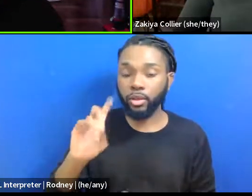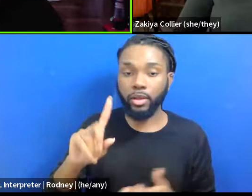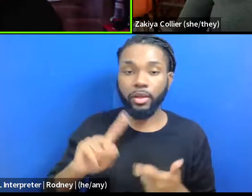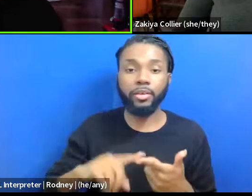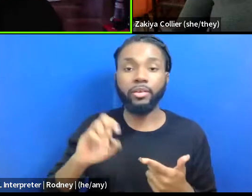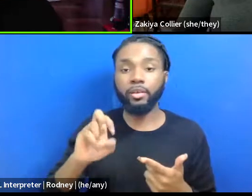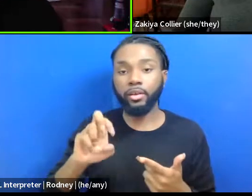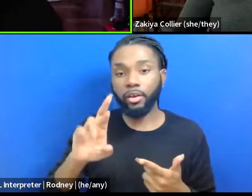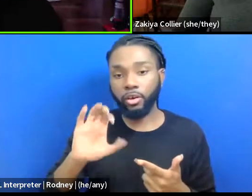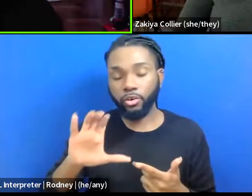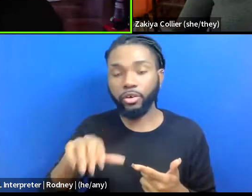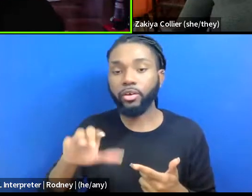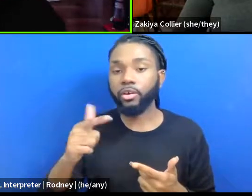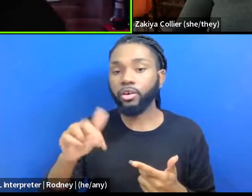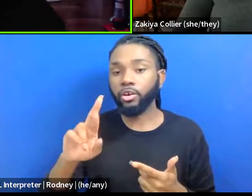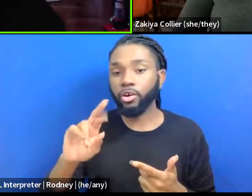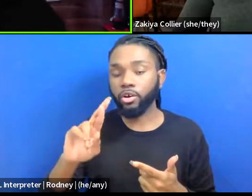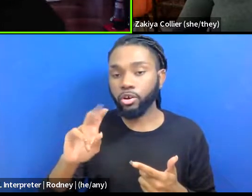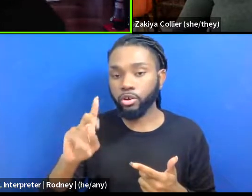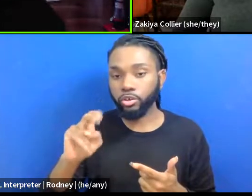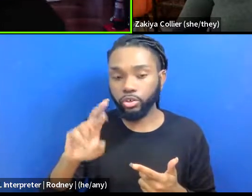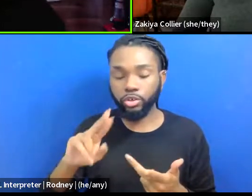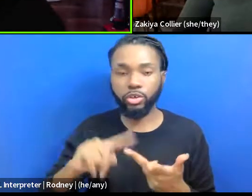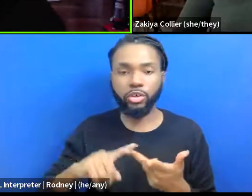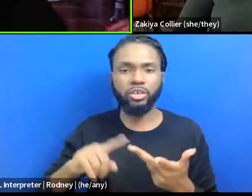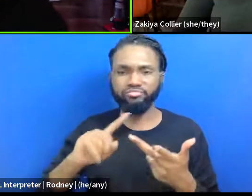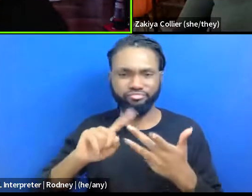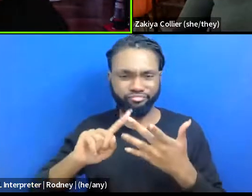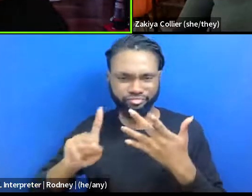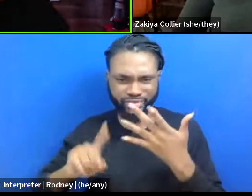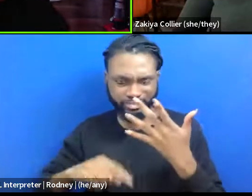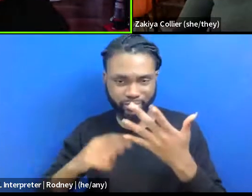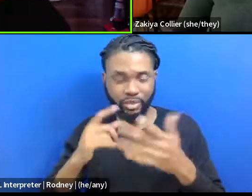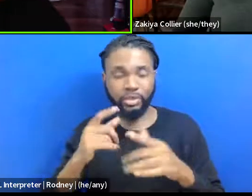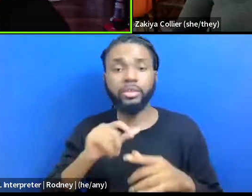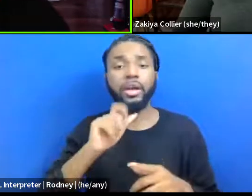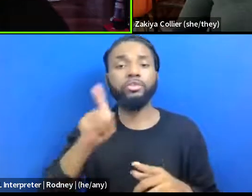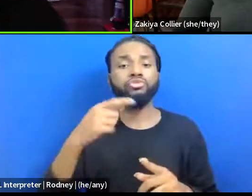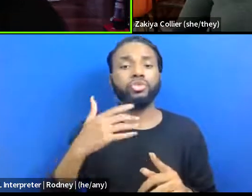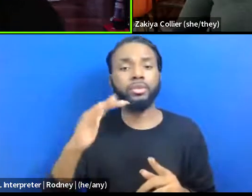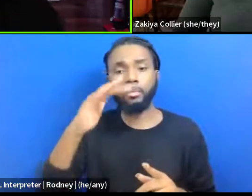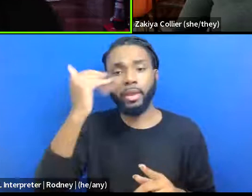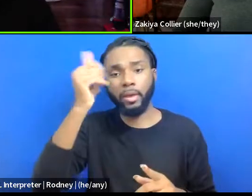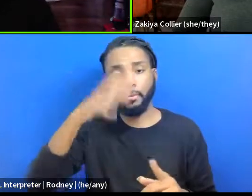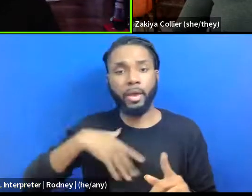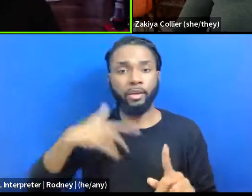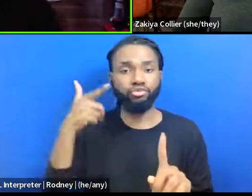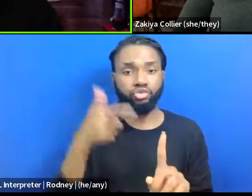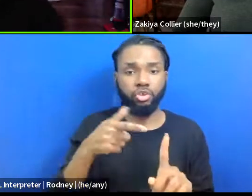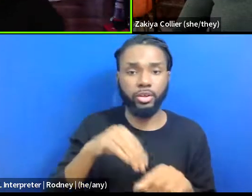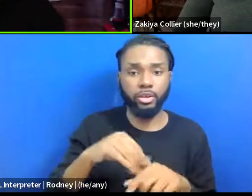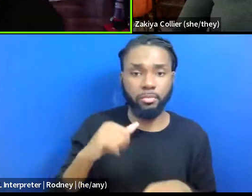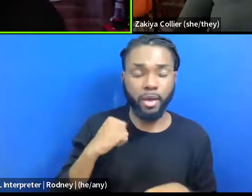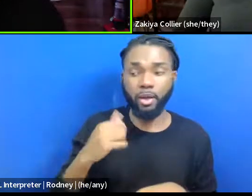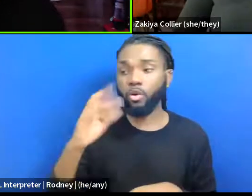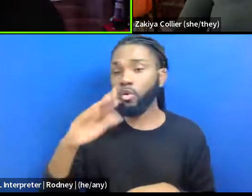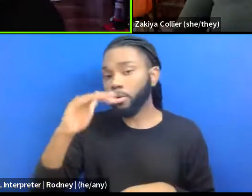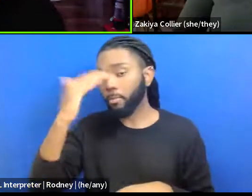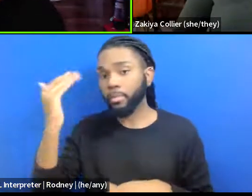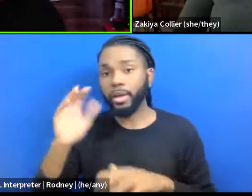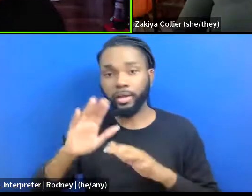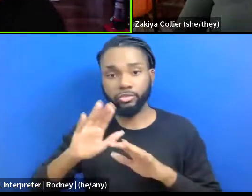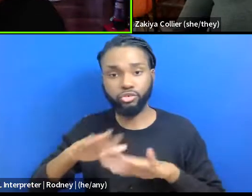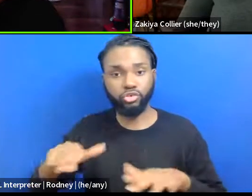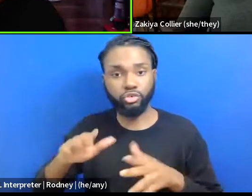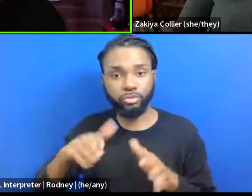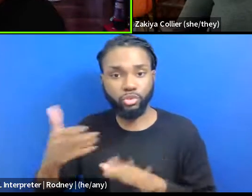and Tamir Rice and all these different humans. Now it wasn't just a black man shot in the back or a black child murdered. It was, we knew